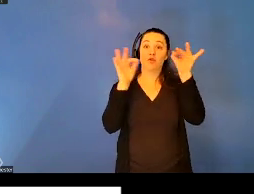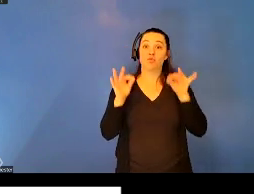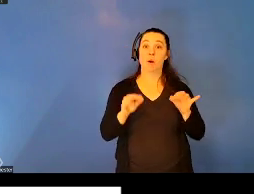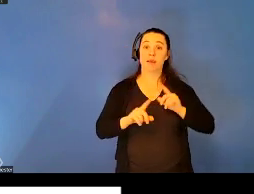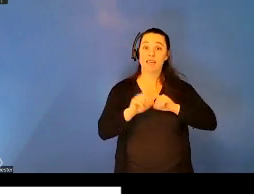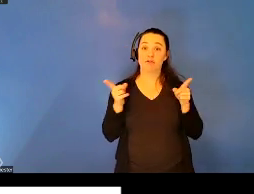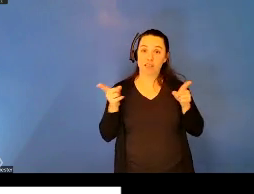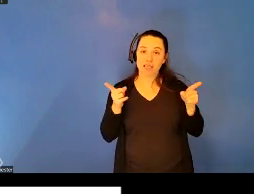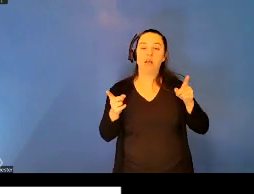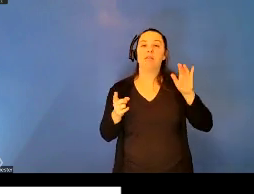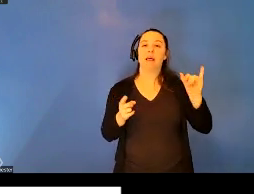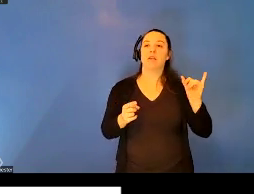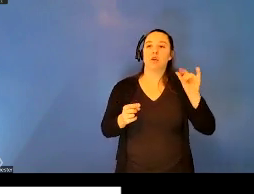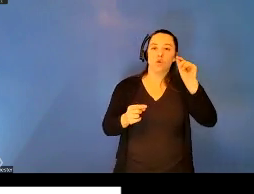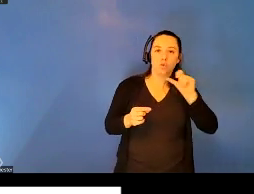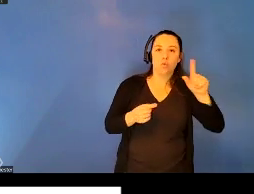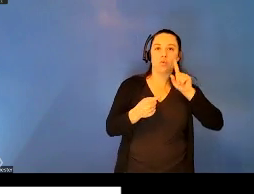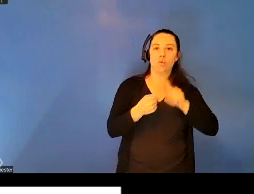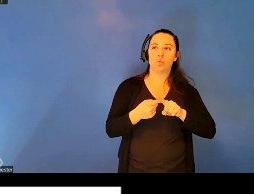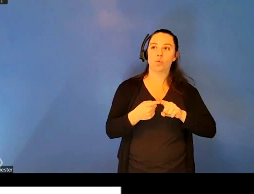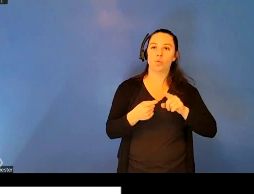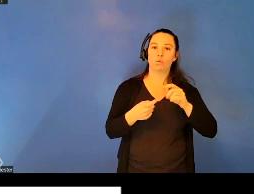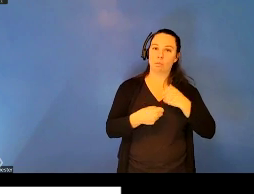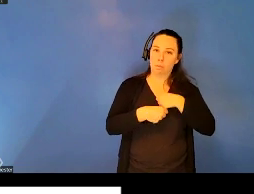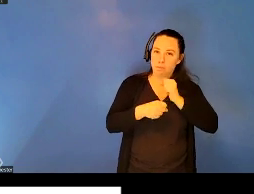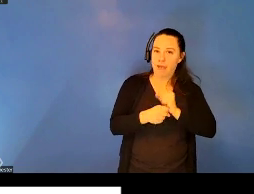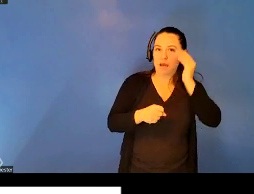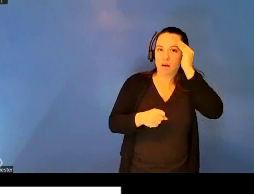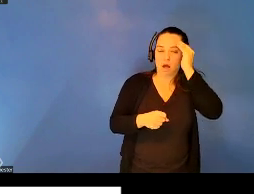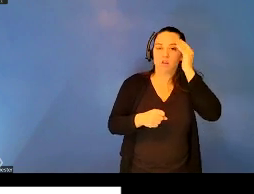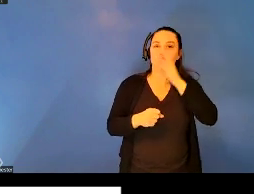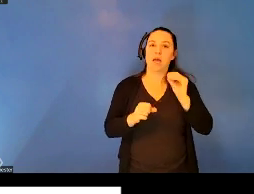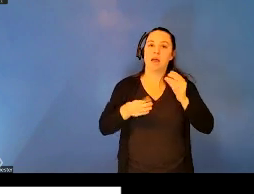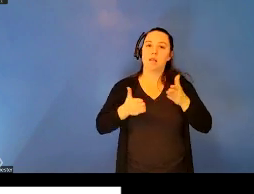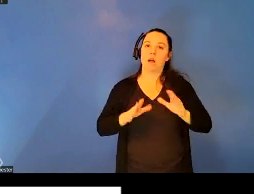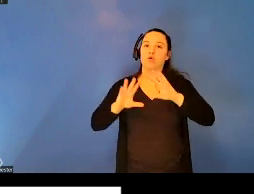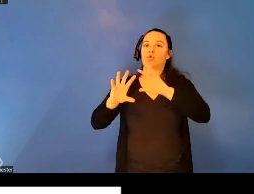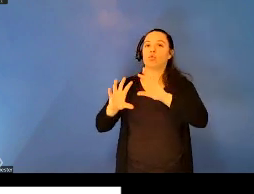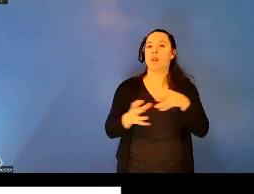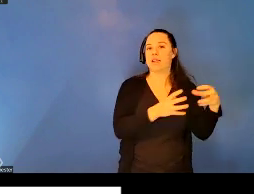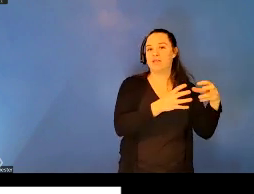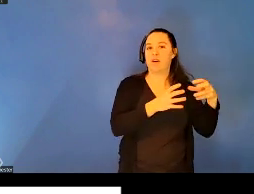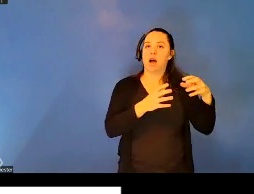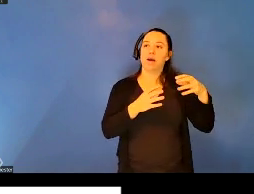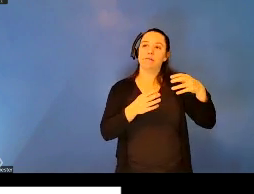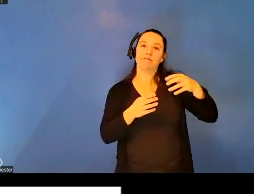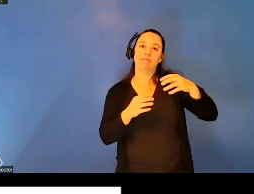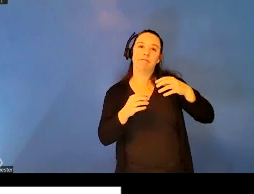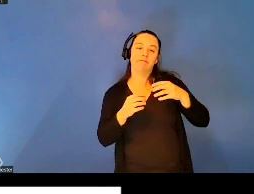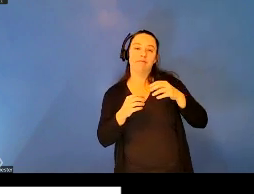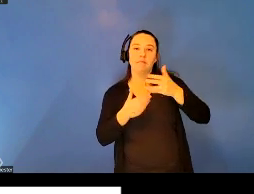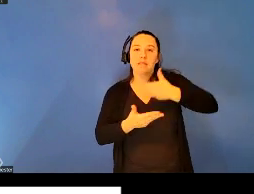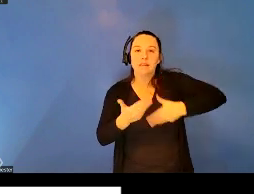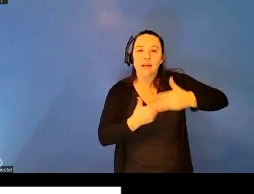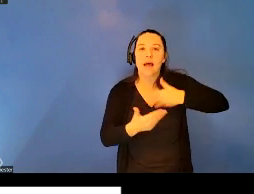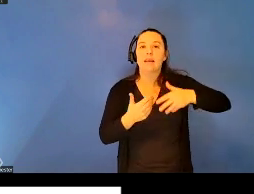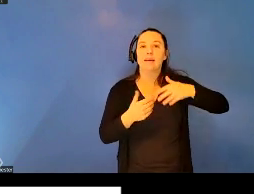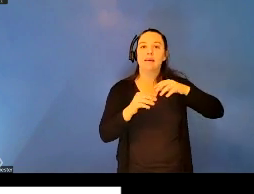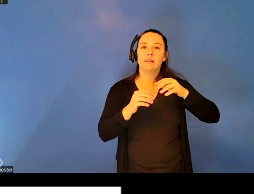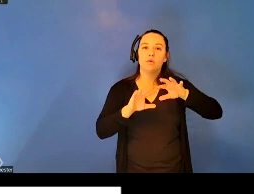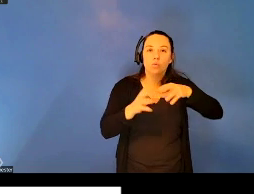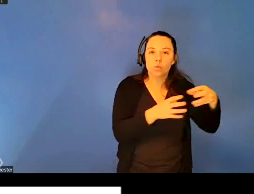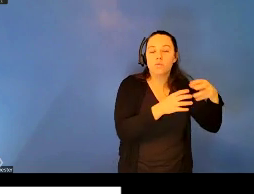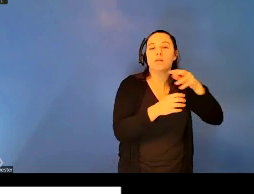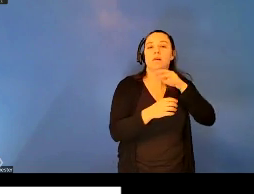knowledge and allows characterizations and to classify societies. It sets a certain structure of thought into motion, and it also